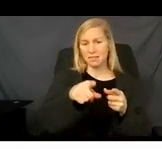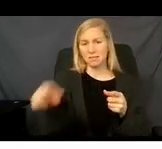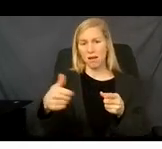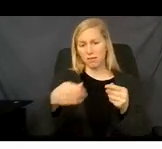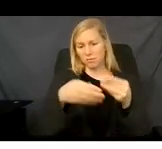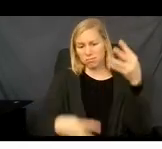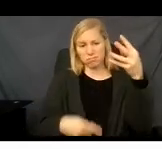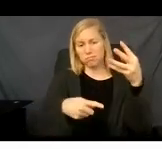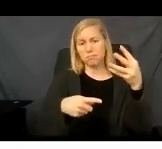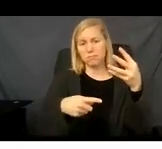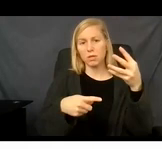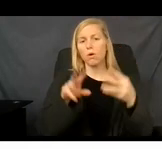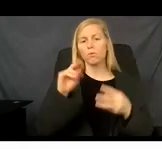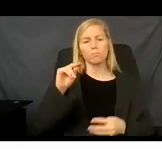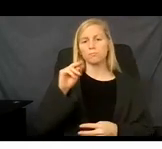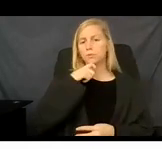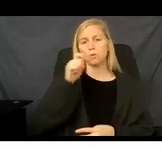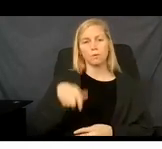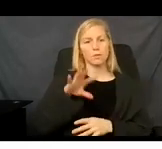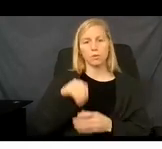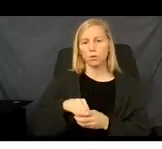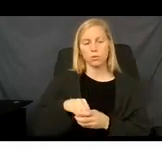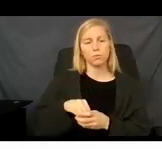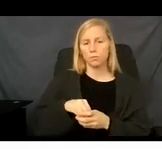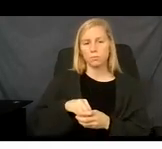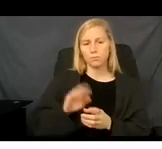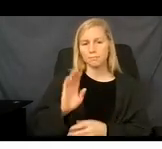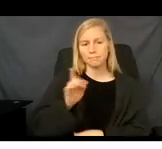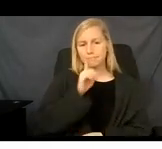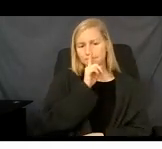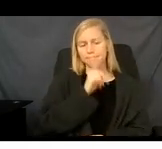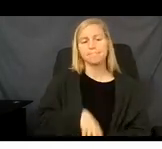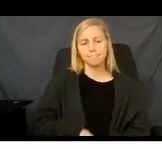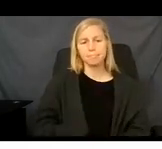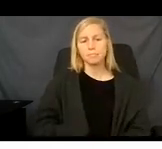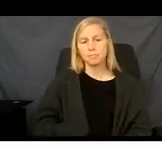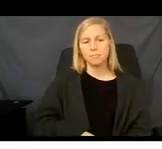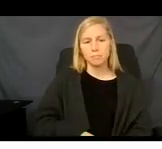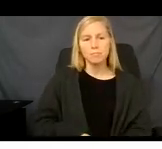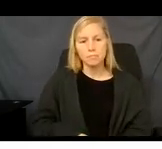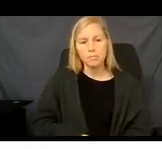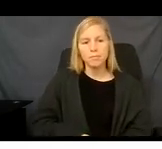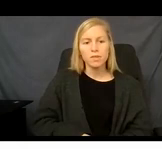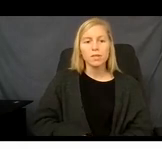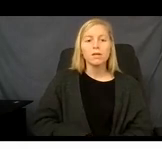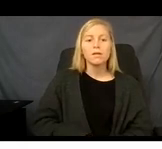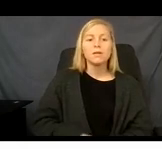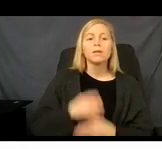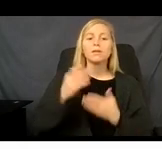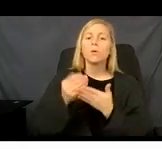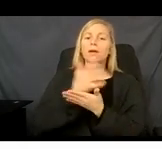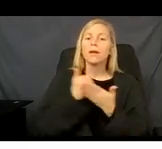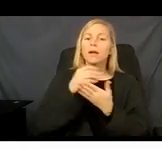and a couple of other more income information you do not have to provide. On income information,